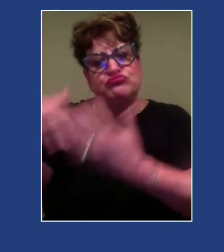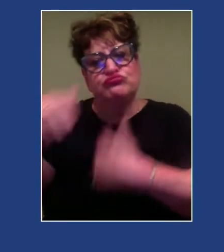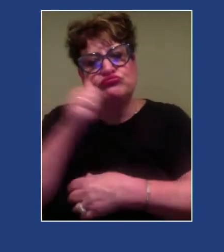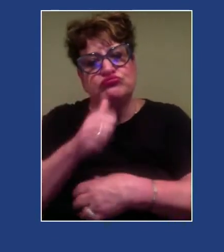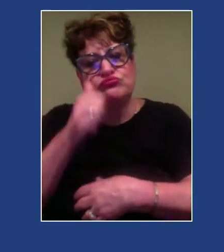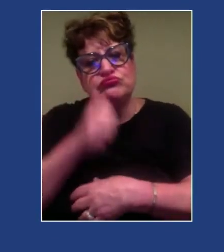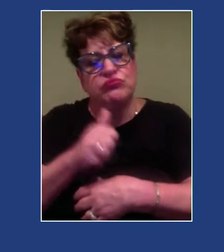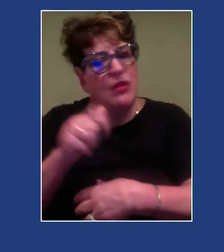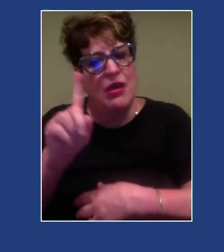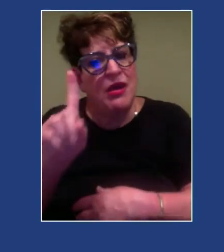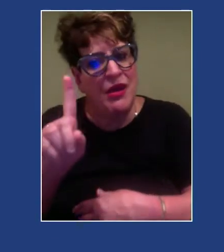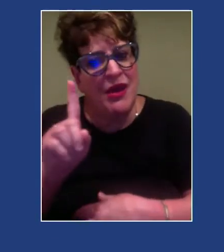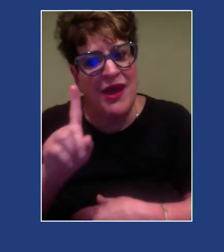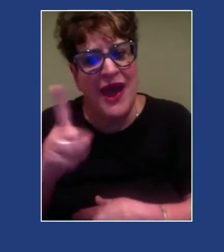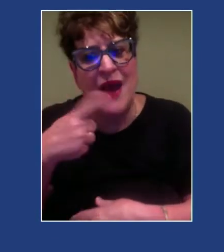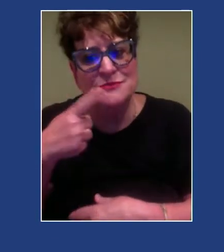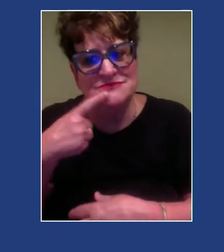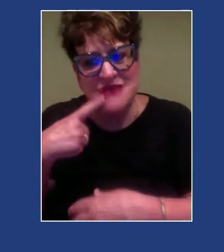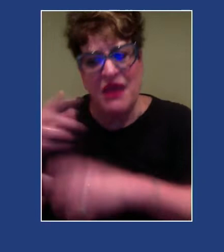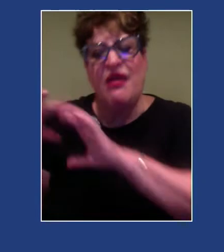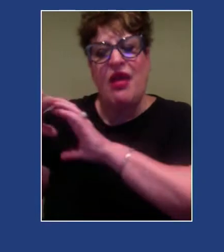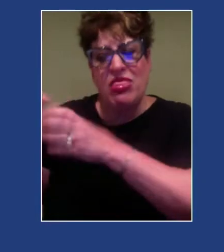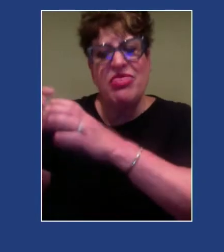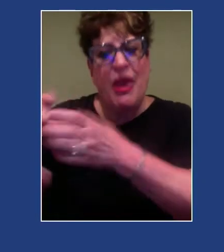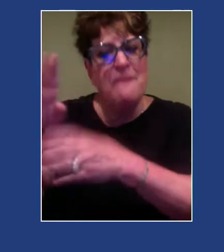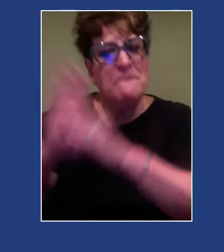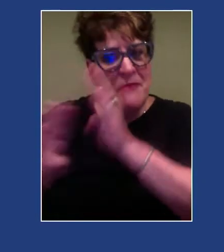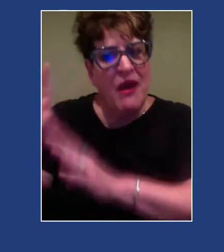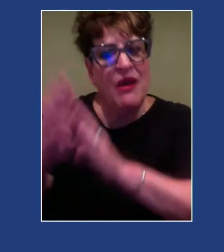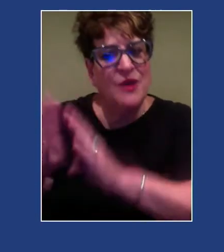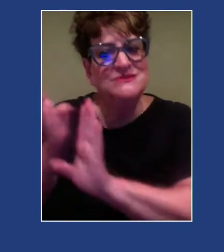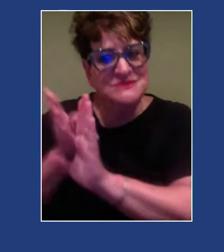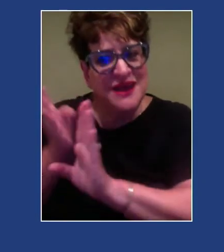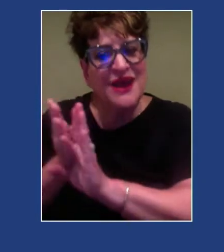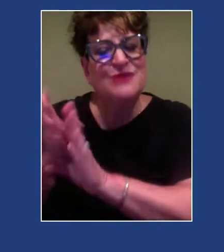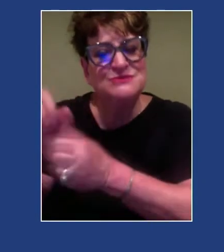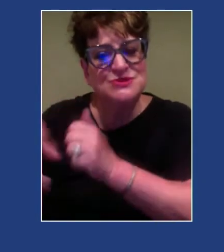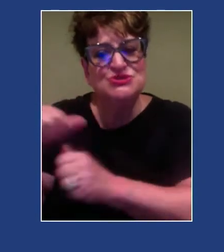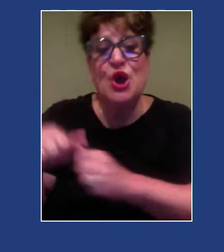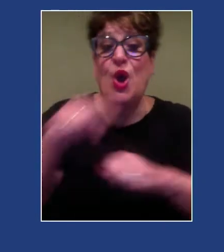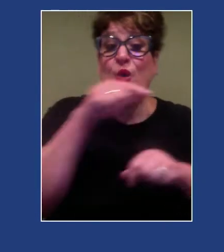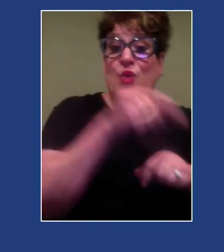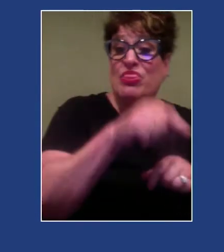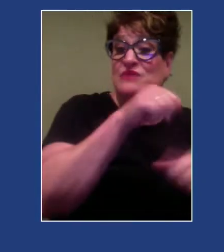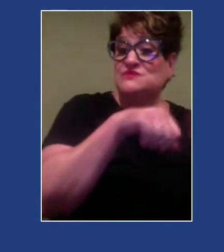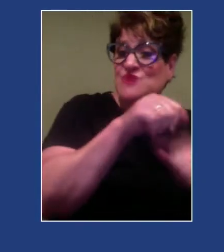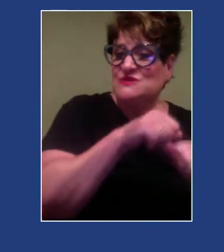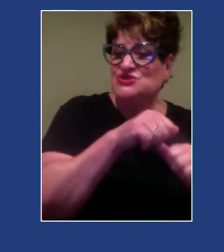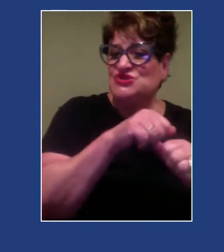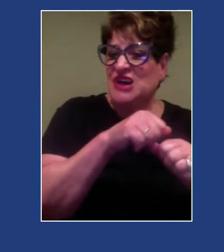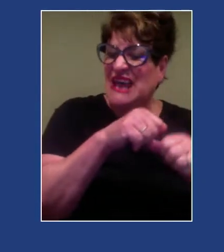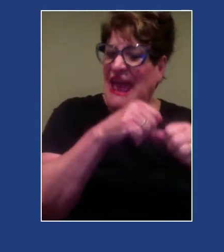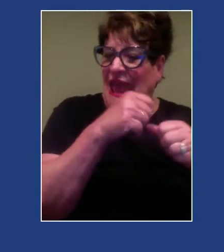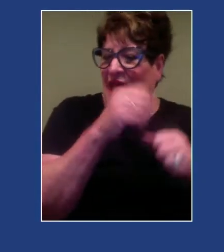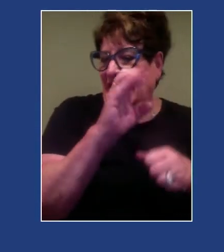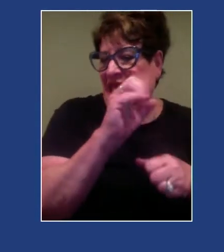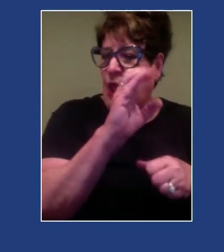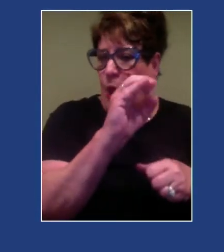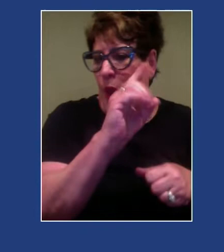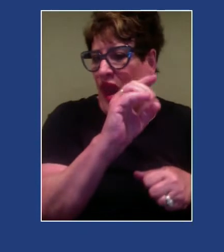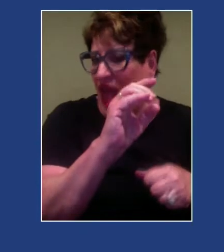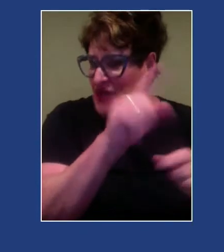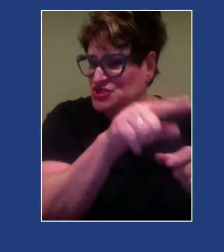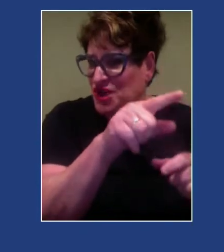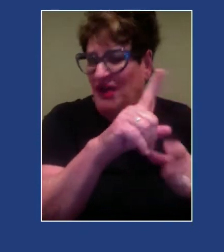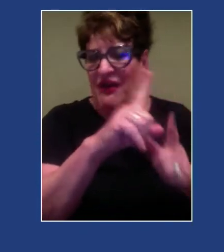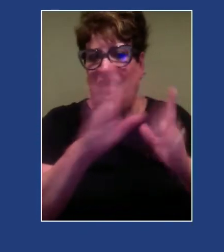merge a biopsychosocial model with the socio-ecological model that allows us to kind of lift up and